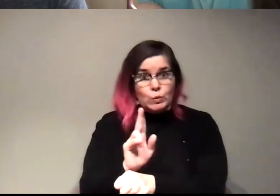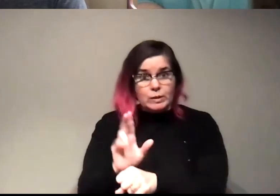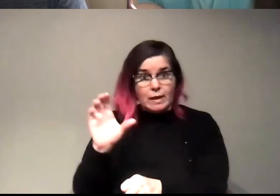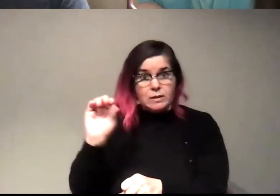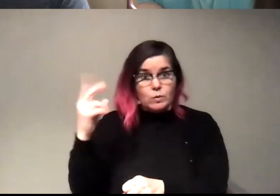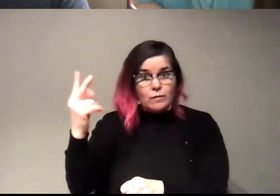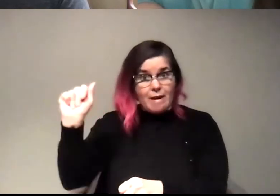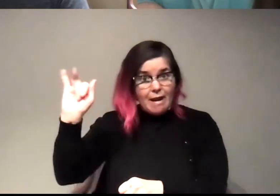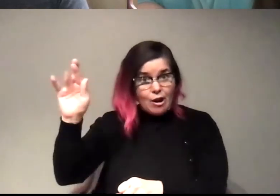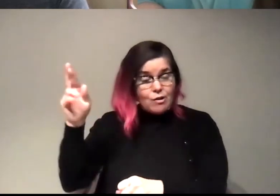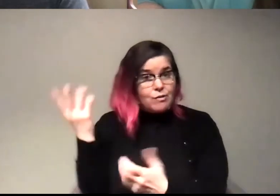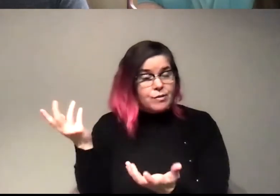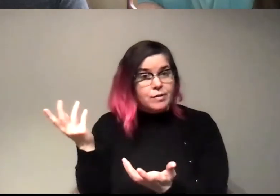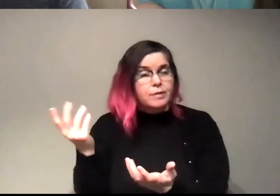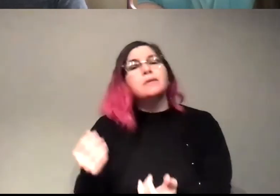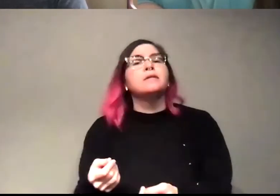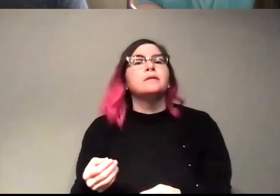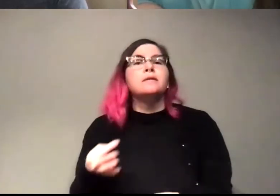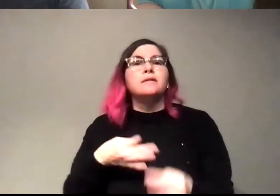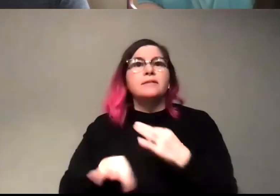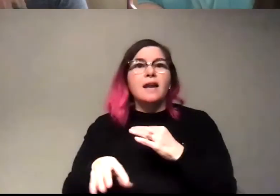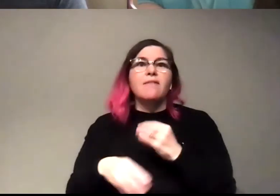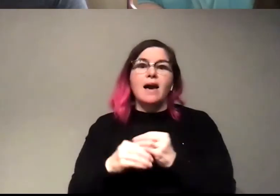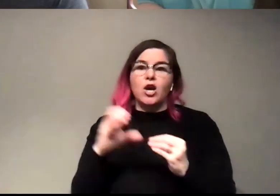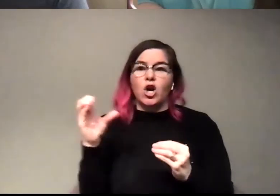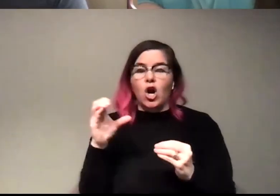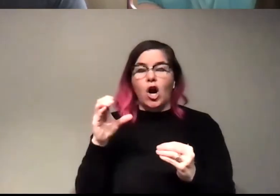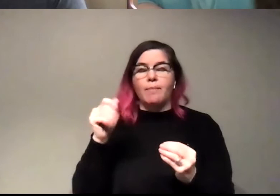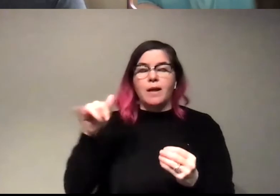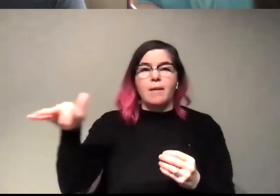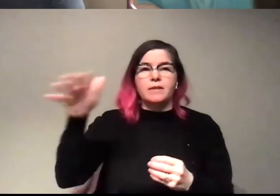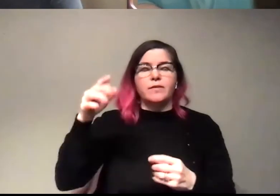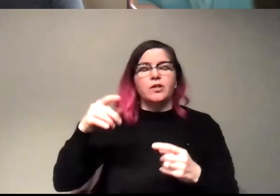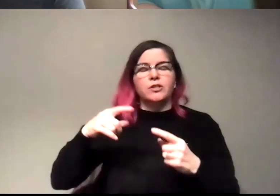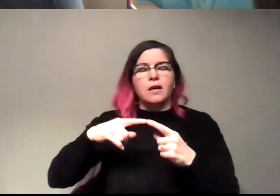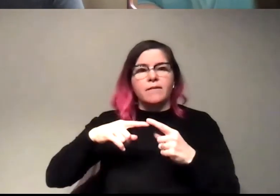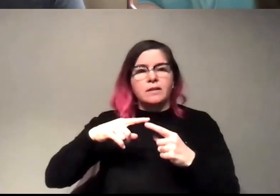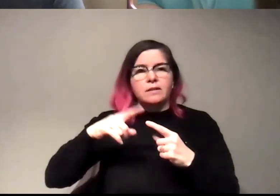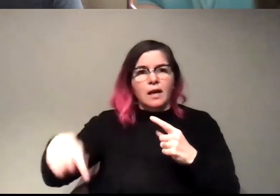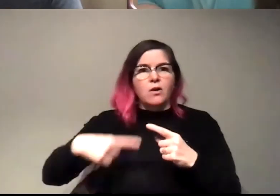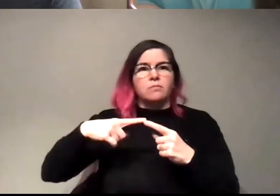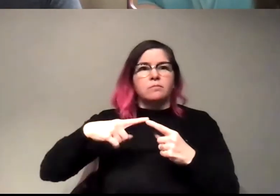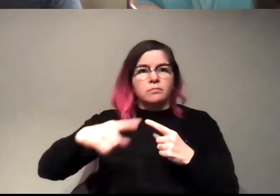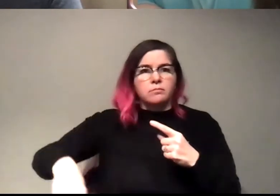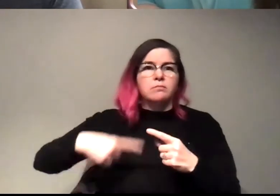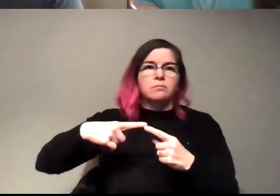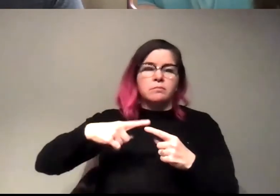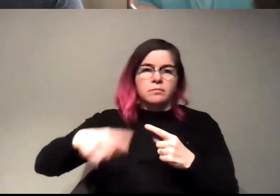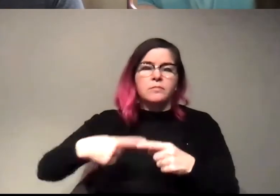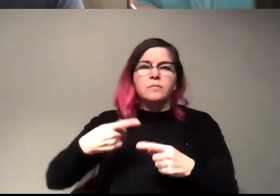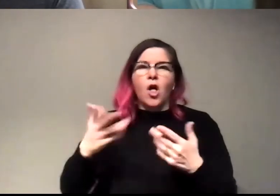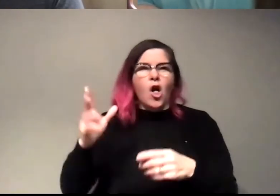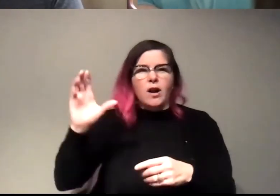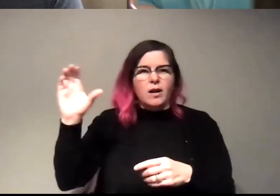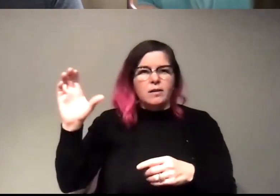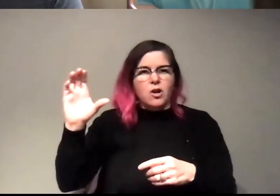and then have like, just, you know, instead of adding carbon to the atmosphere, we could have a cycle that just uses carbon that's already in the atmosphere. Uh,